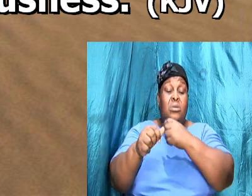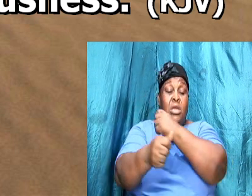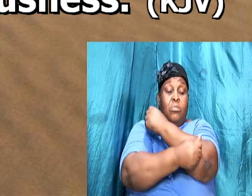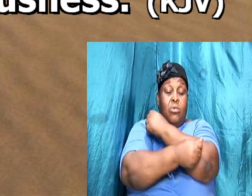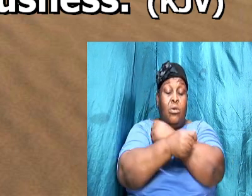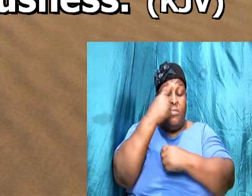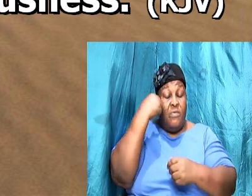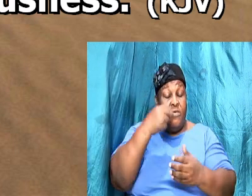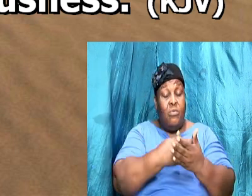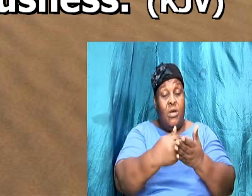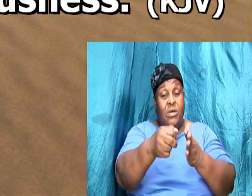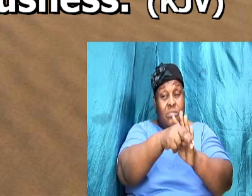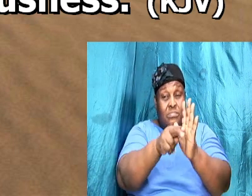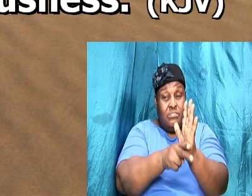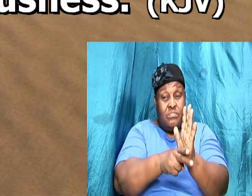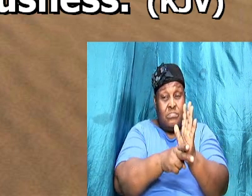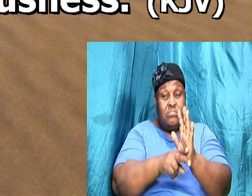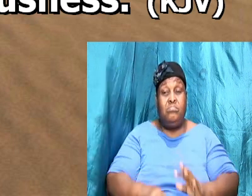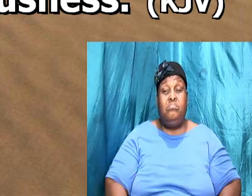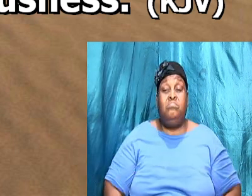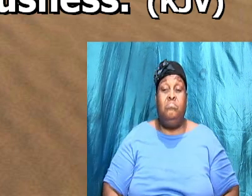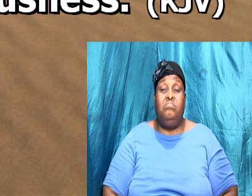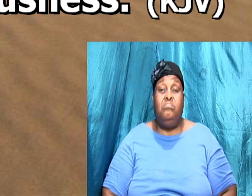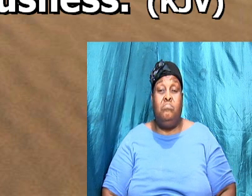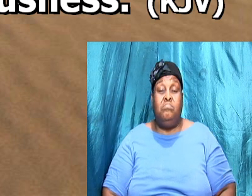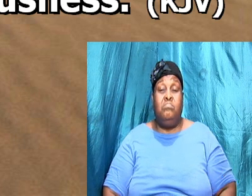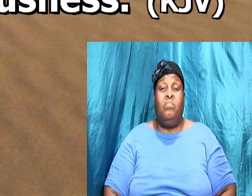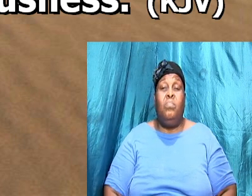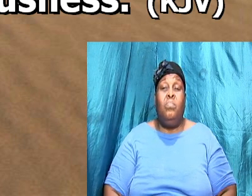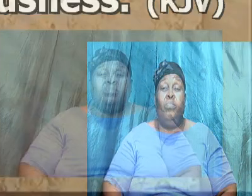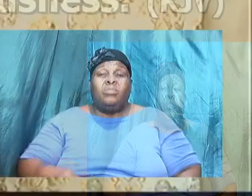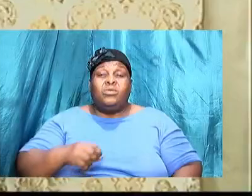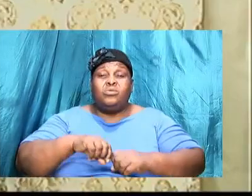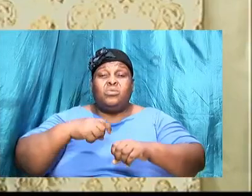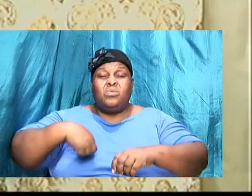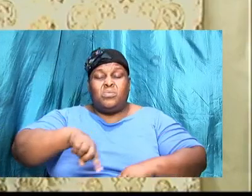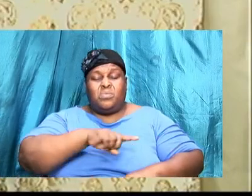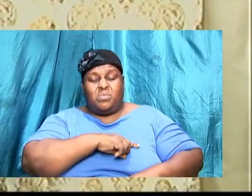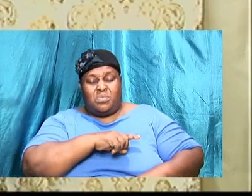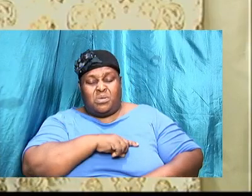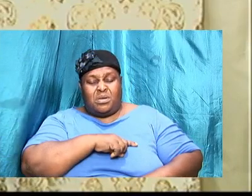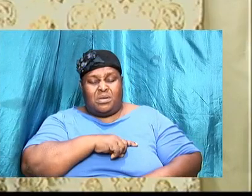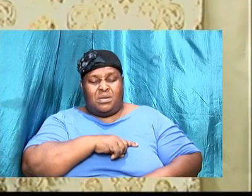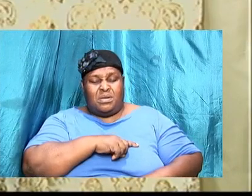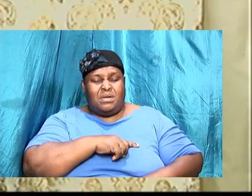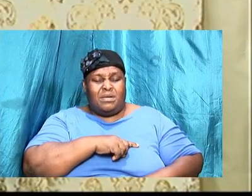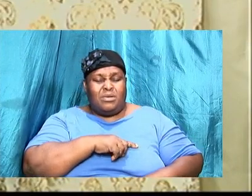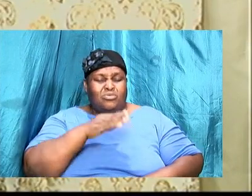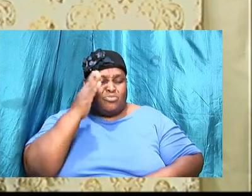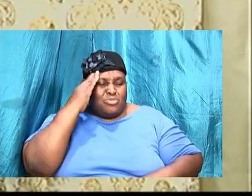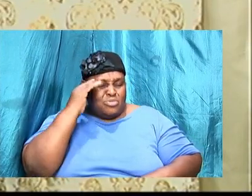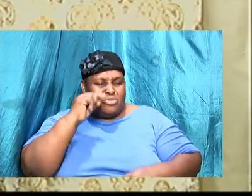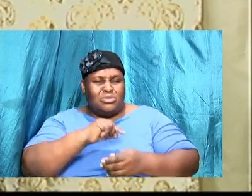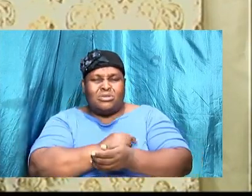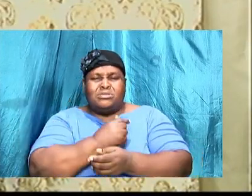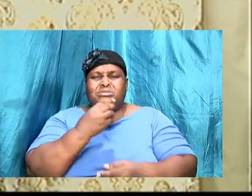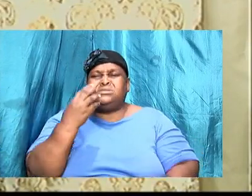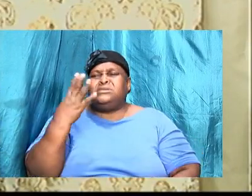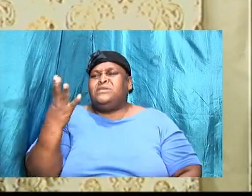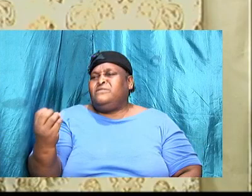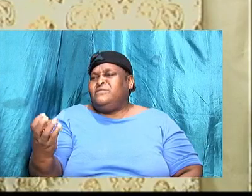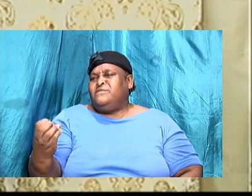Amen. So we are all familiar with Genesis chapter 16. We have been reading it for some weeks now.